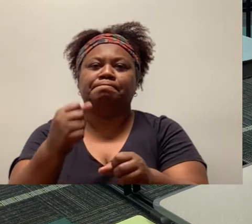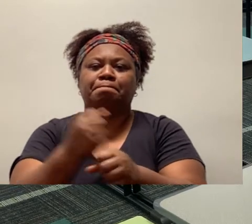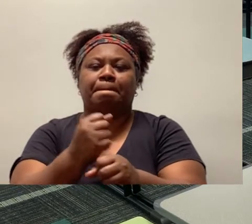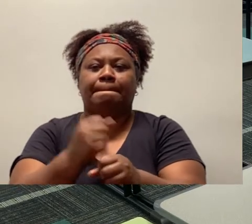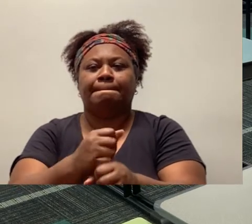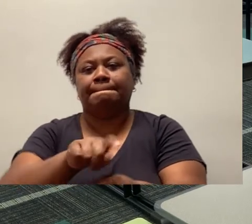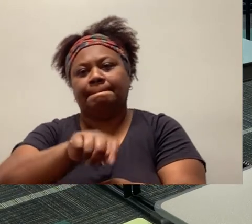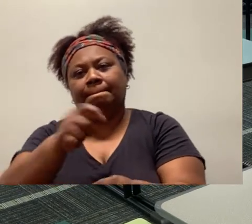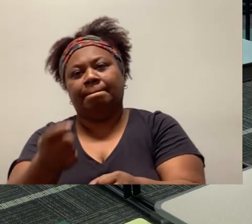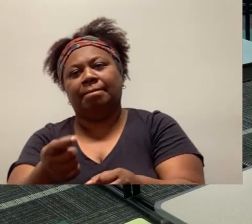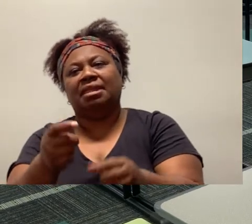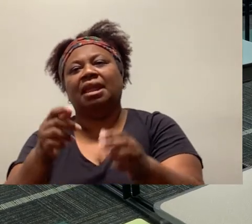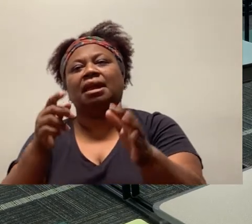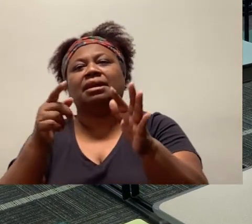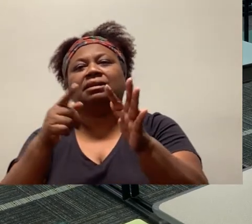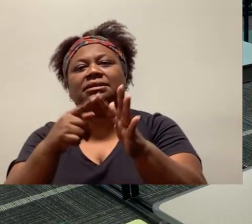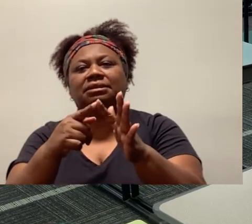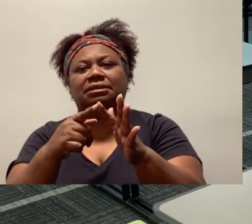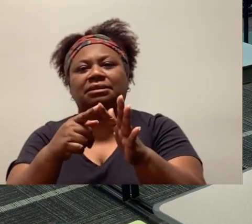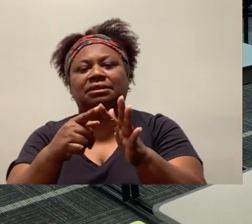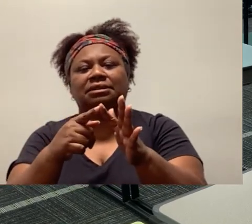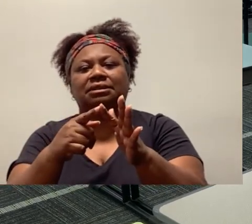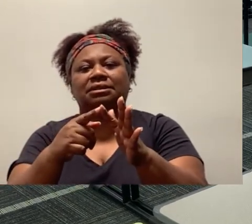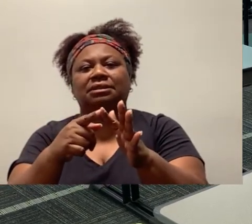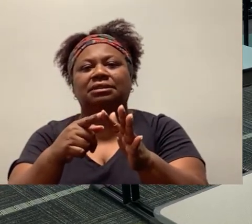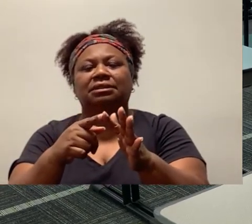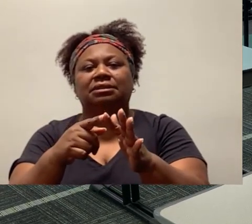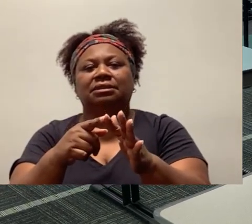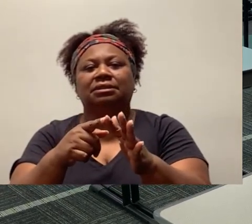The letter E. And finally,